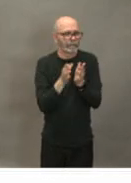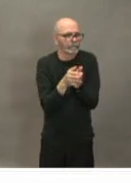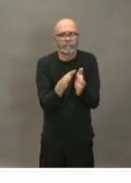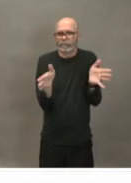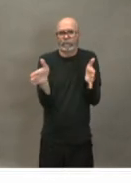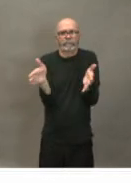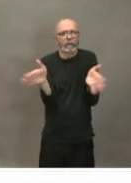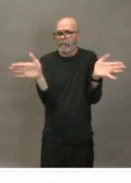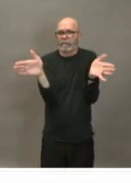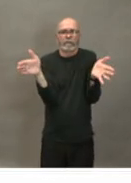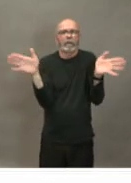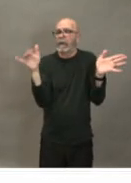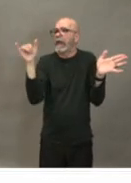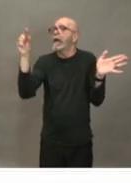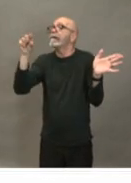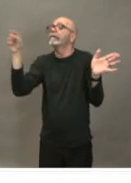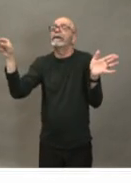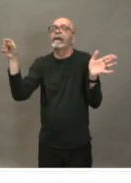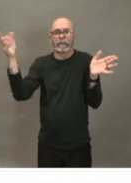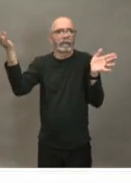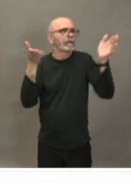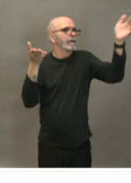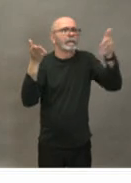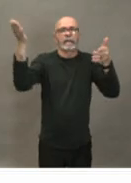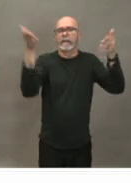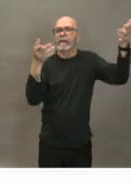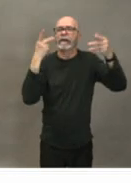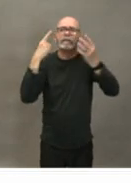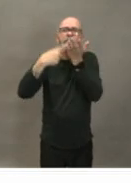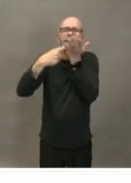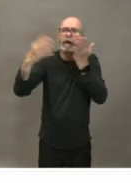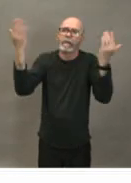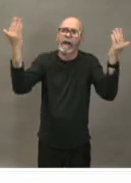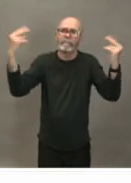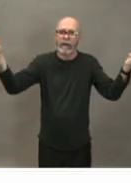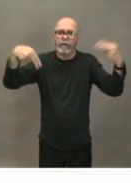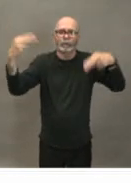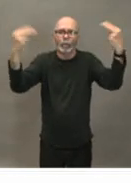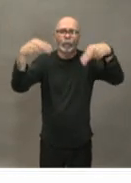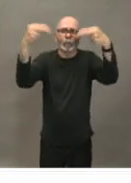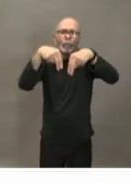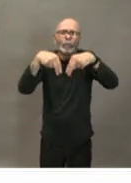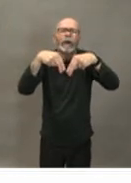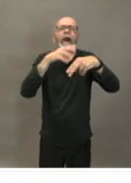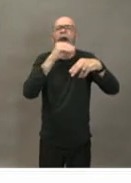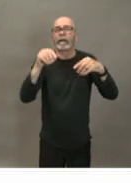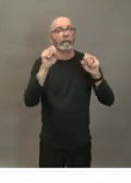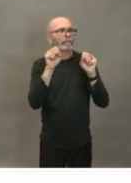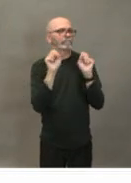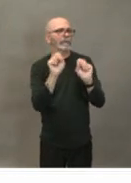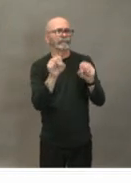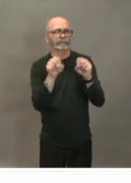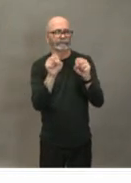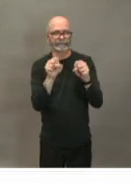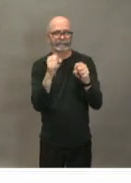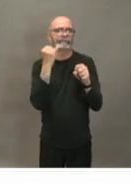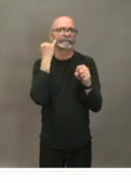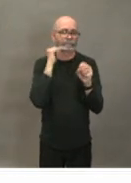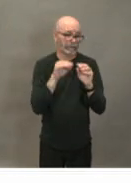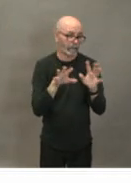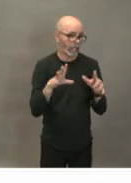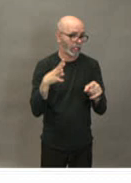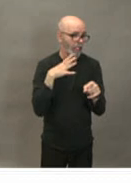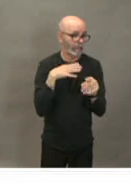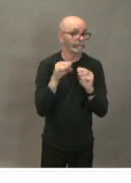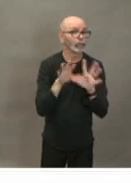cross-sectoral response based on our our plan our pandemic planning uh pandemic plans that we already